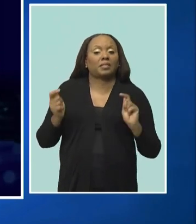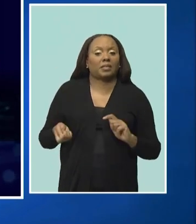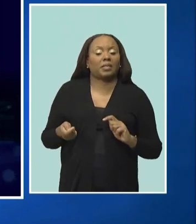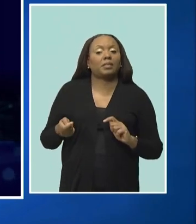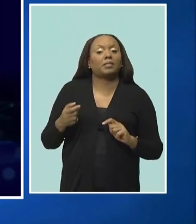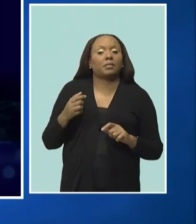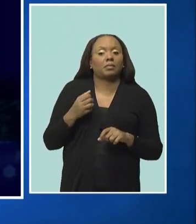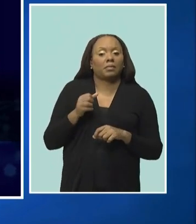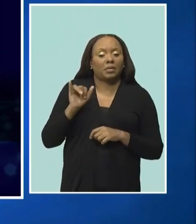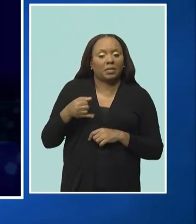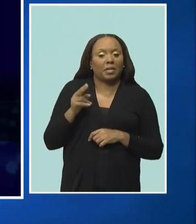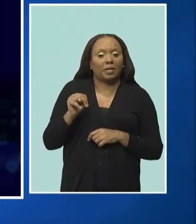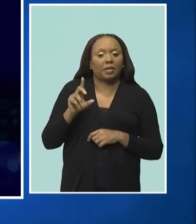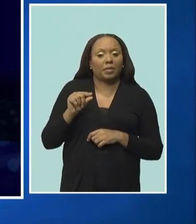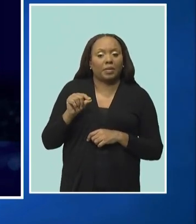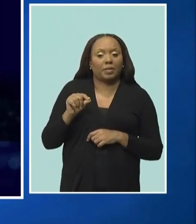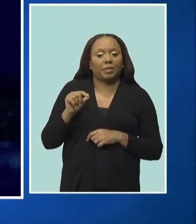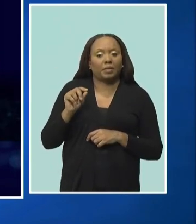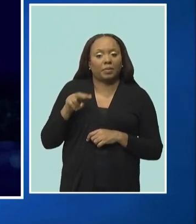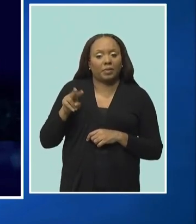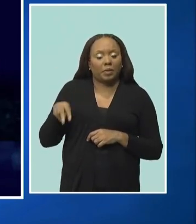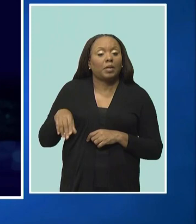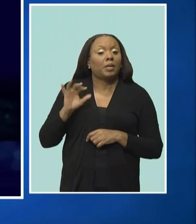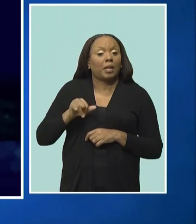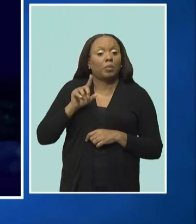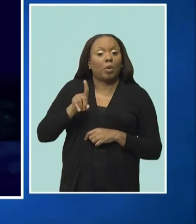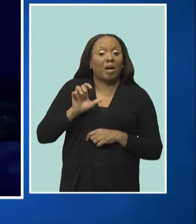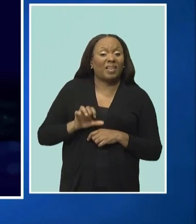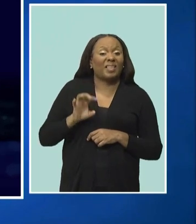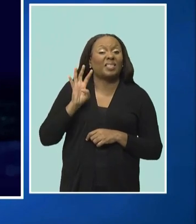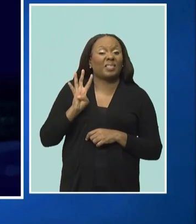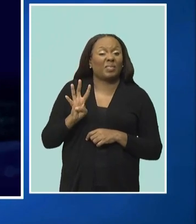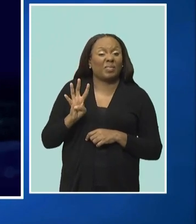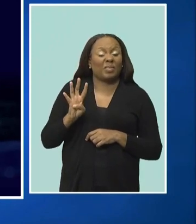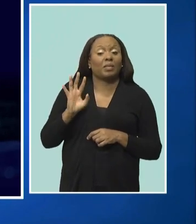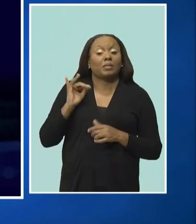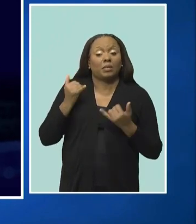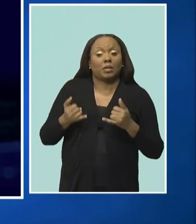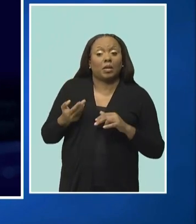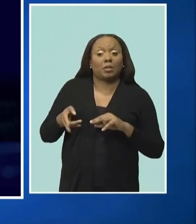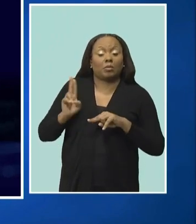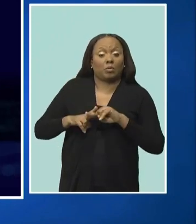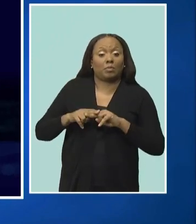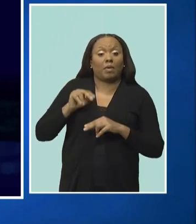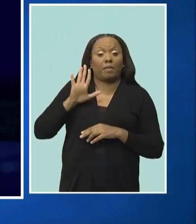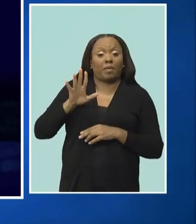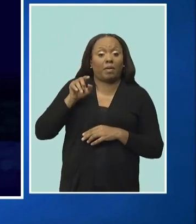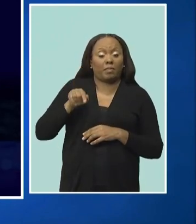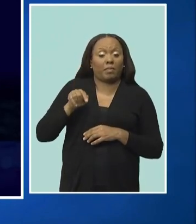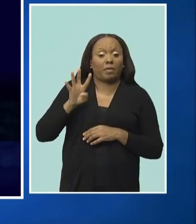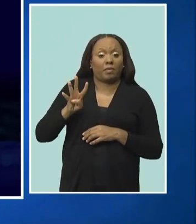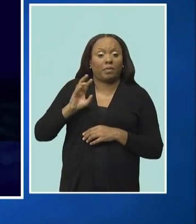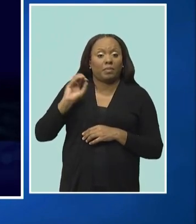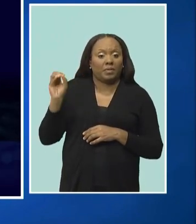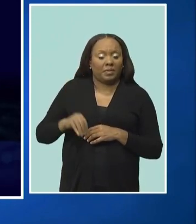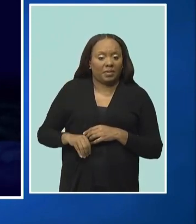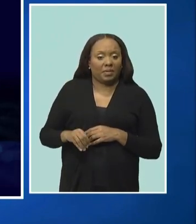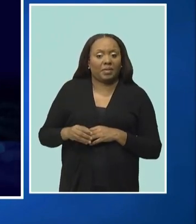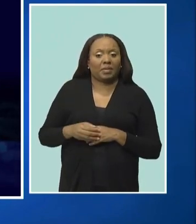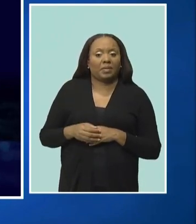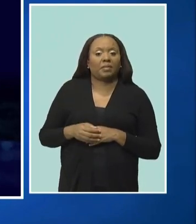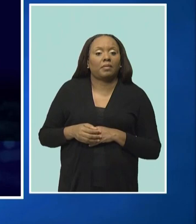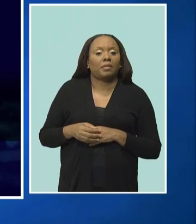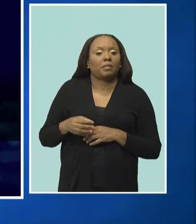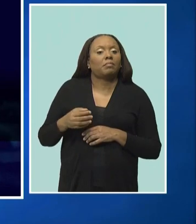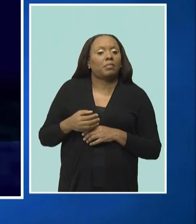which was 104.7, so it would have increased by 5.4% over the